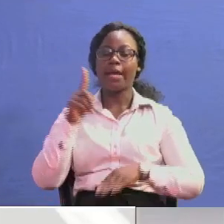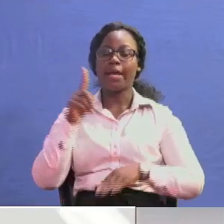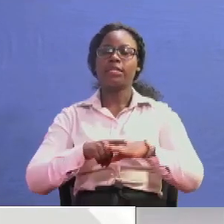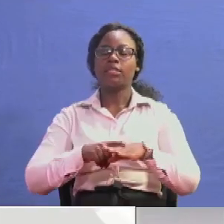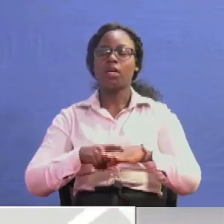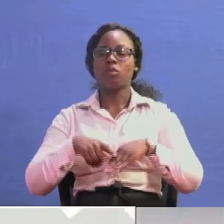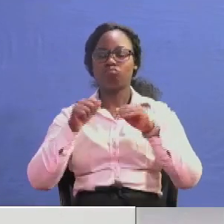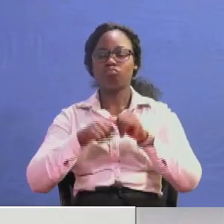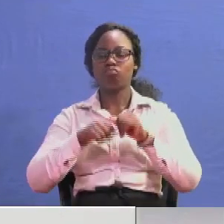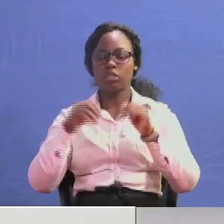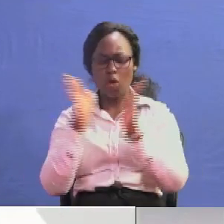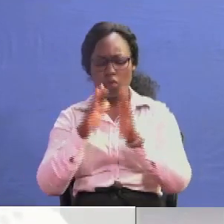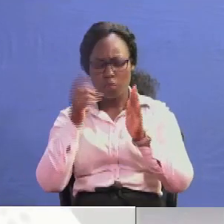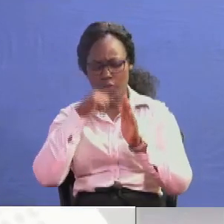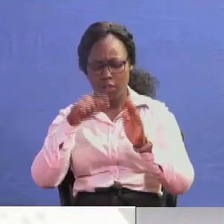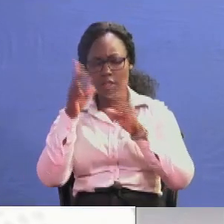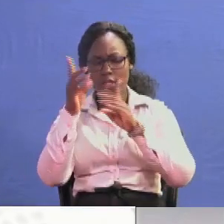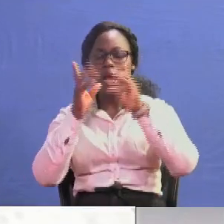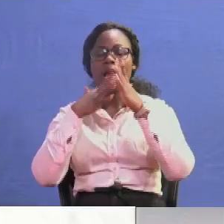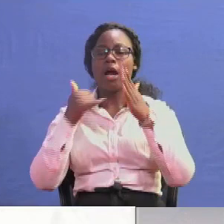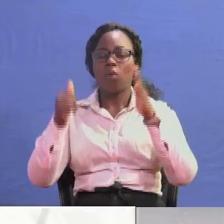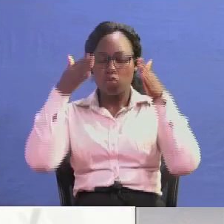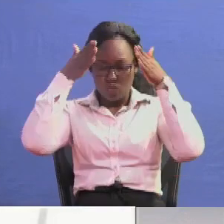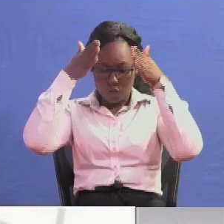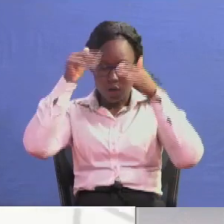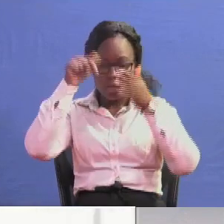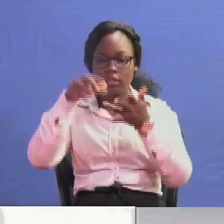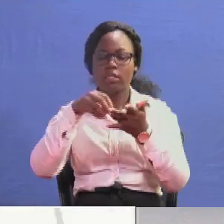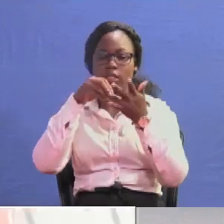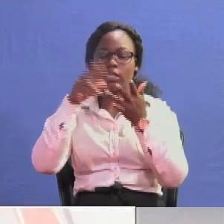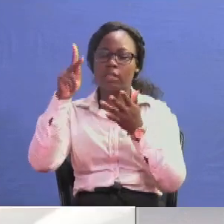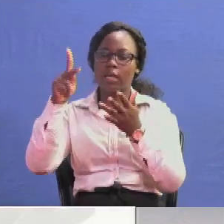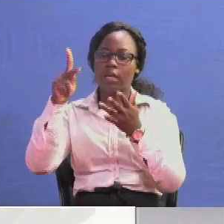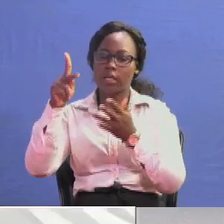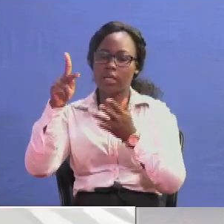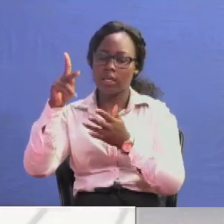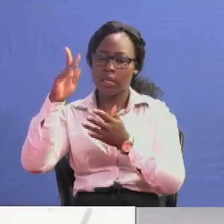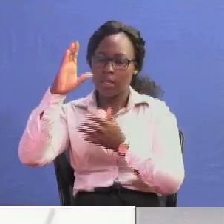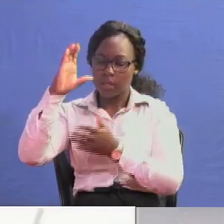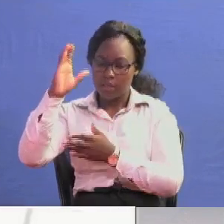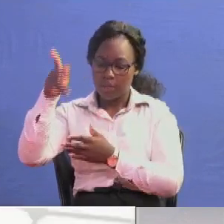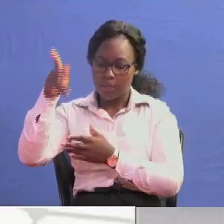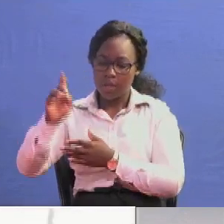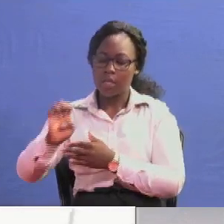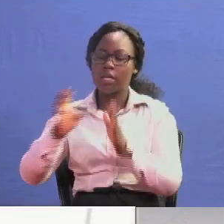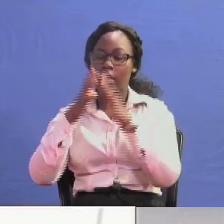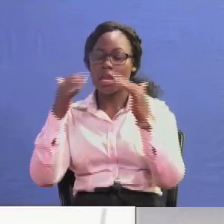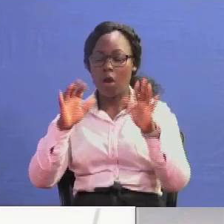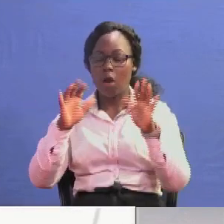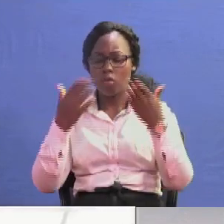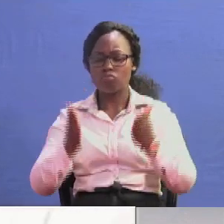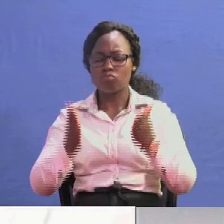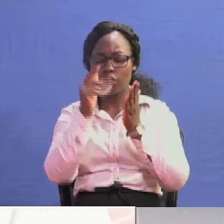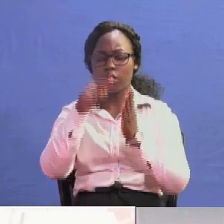this discussion well i want us to focus on these particular kcp results so how would you sum up this uh the 2023